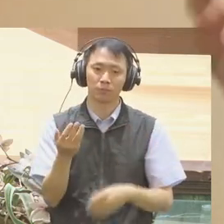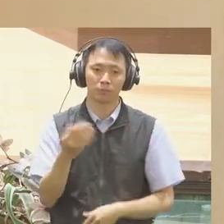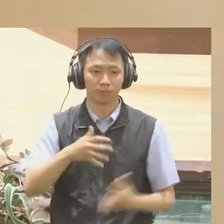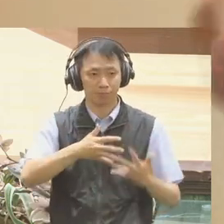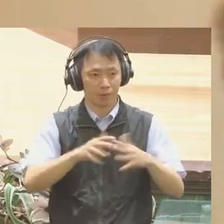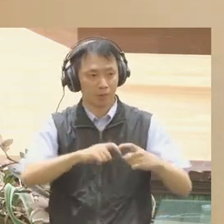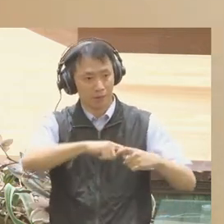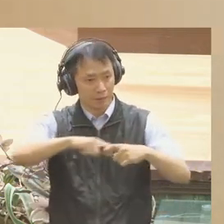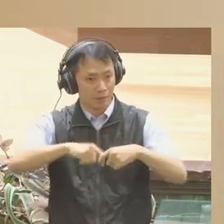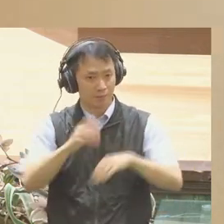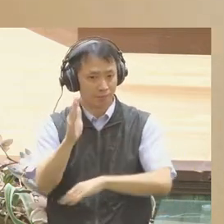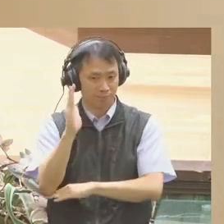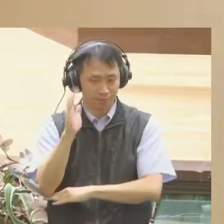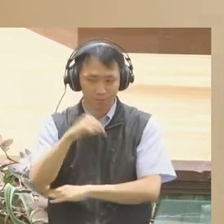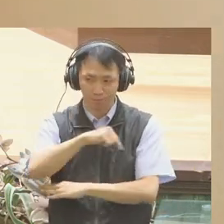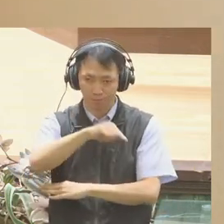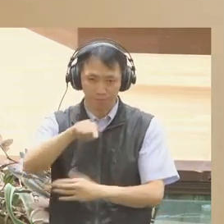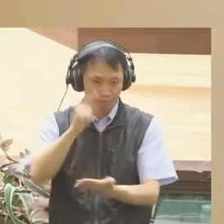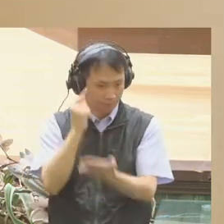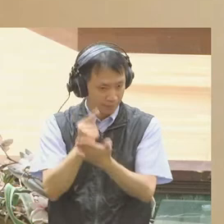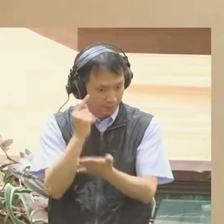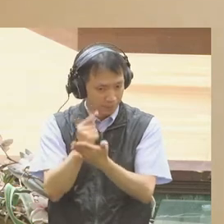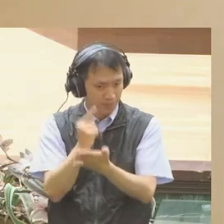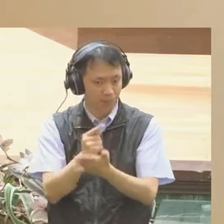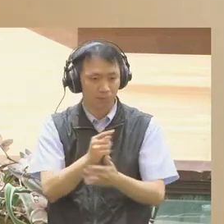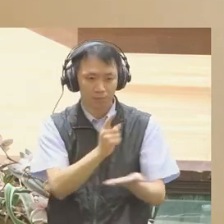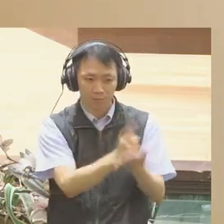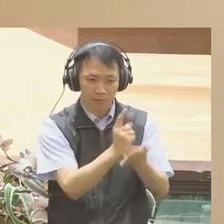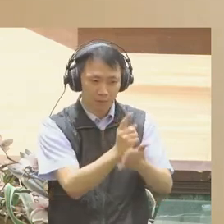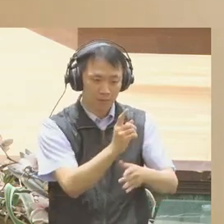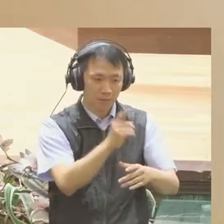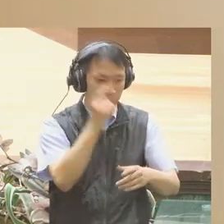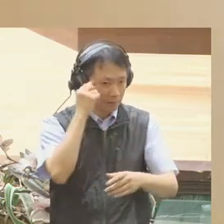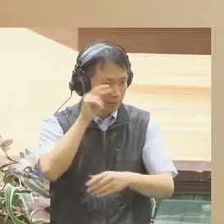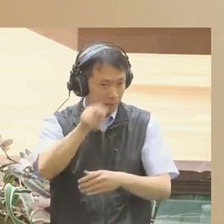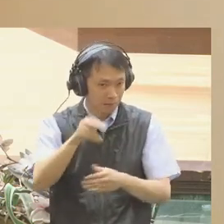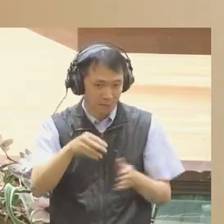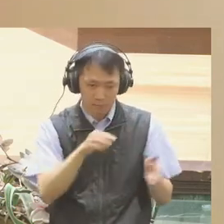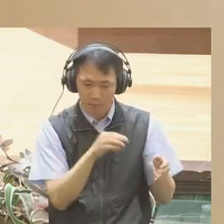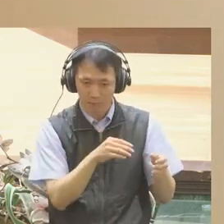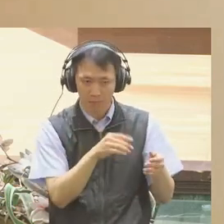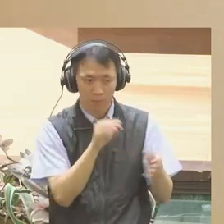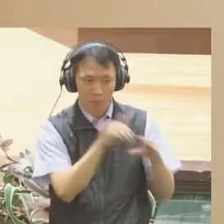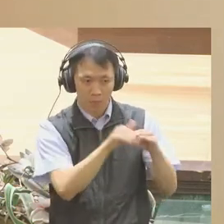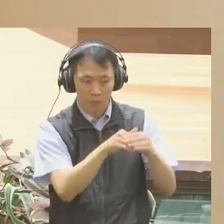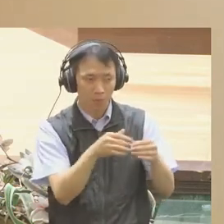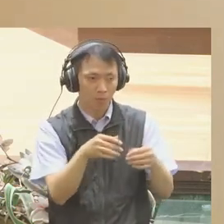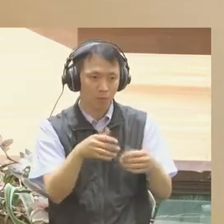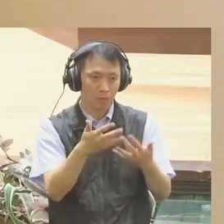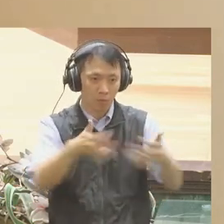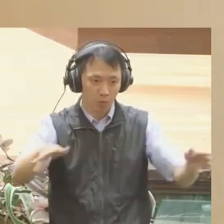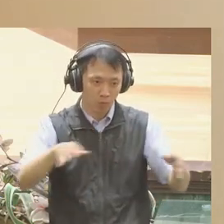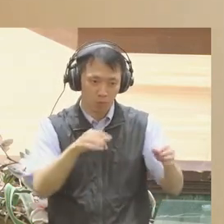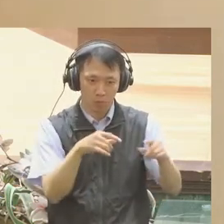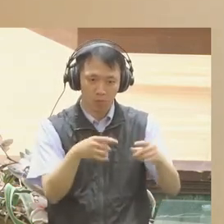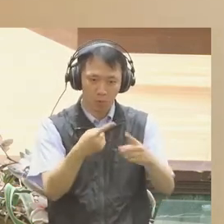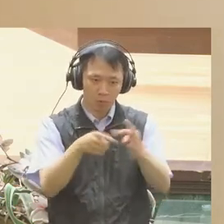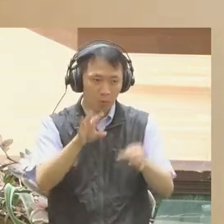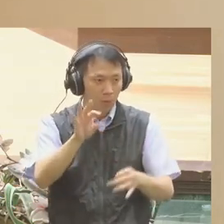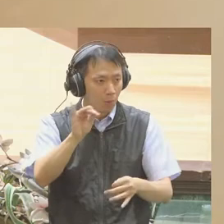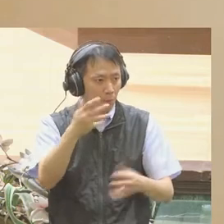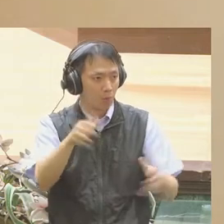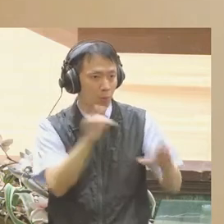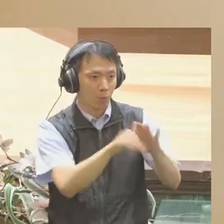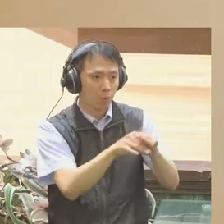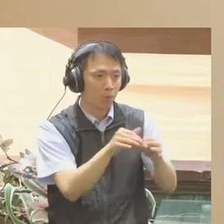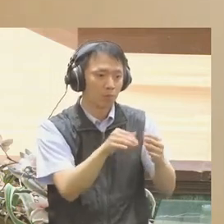see input from focused industry lobbyists. And this was not, despite earnest efforts by public servants who didn't have enough resources, it was not a process